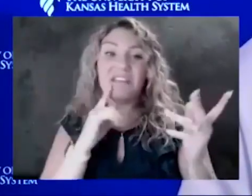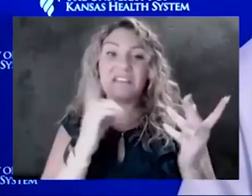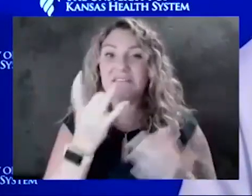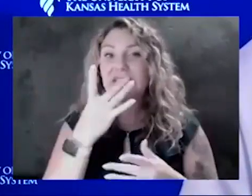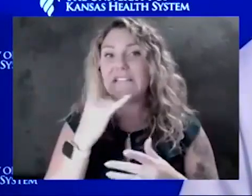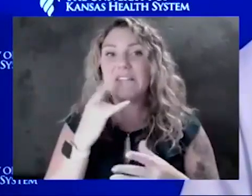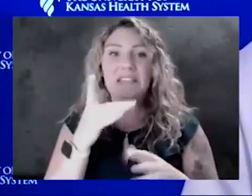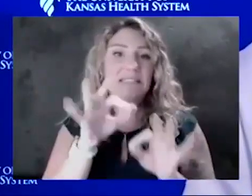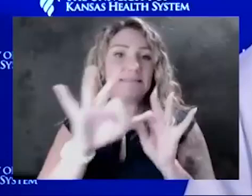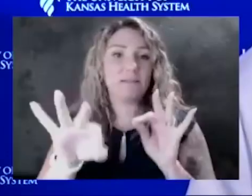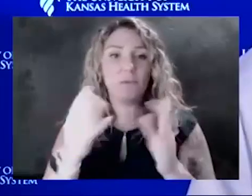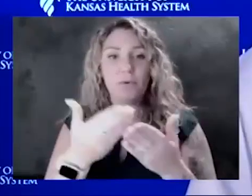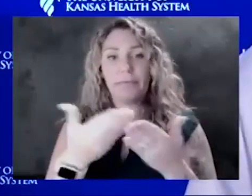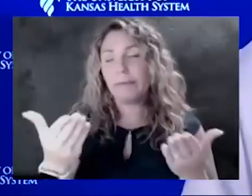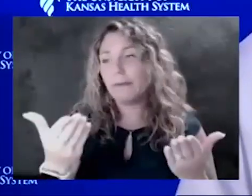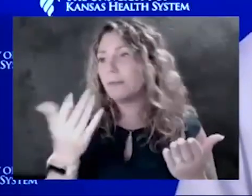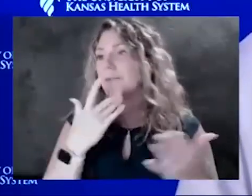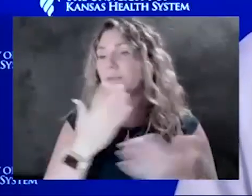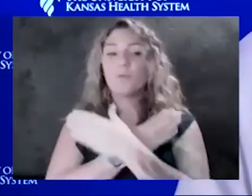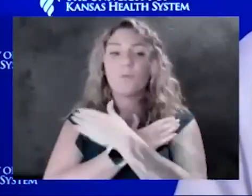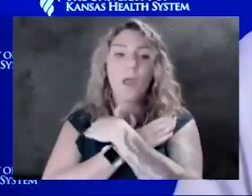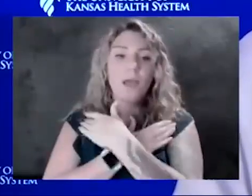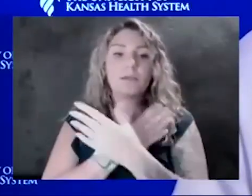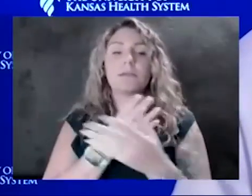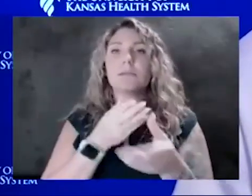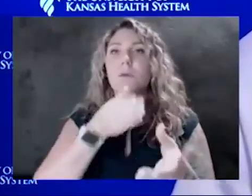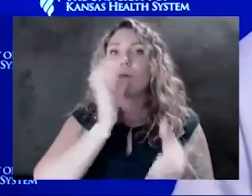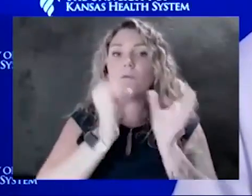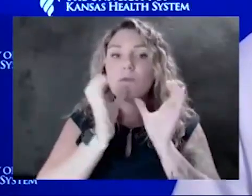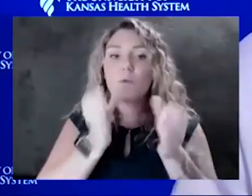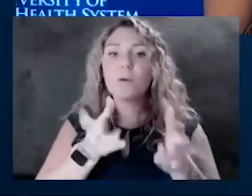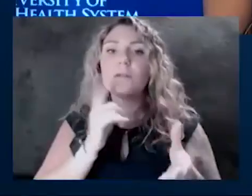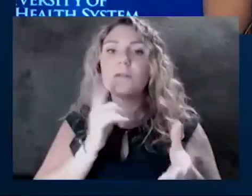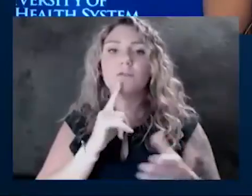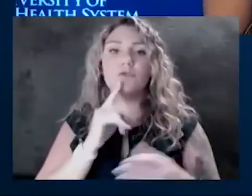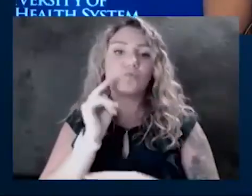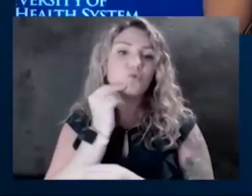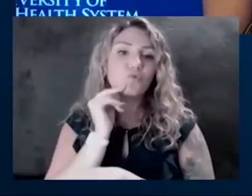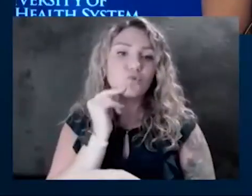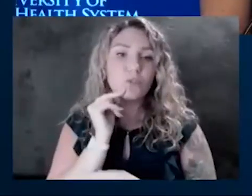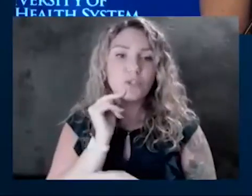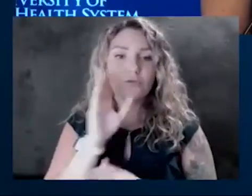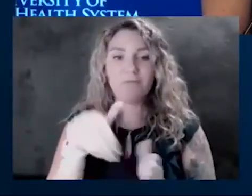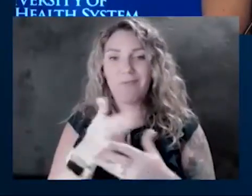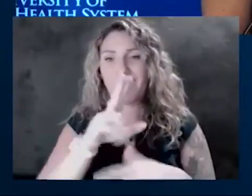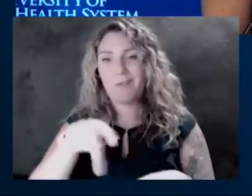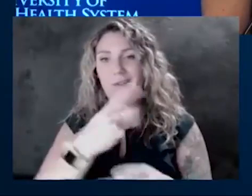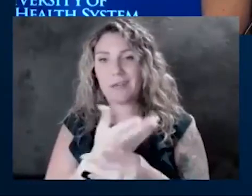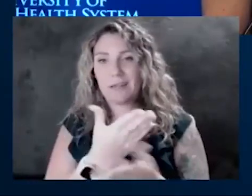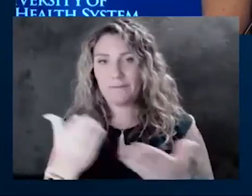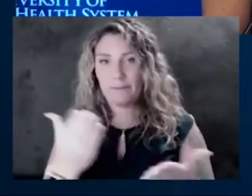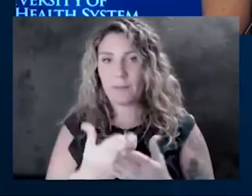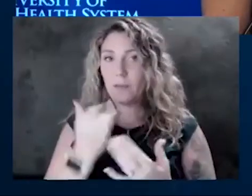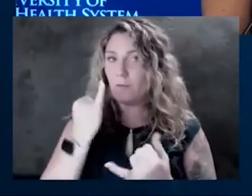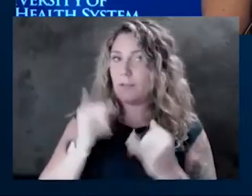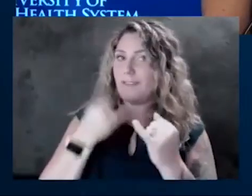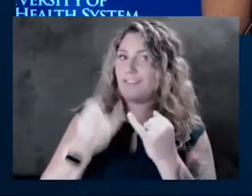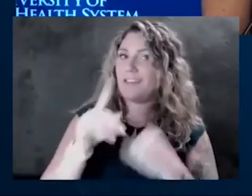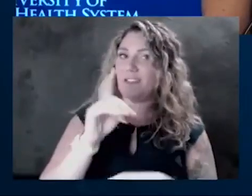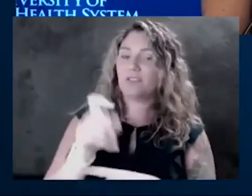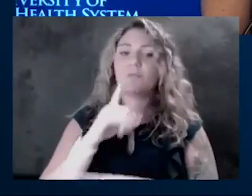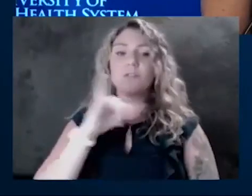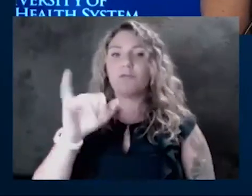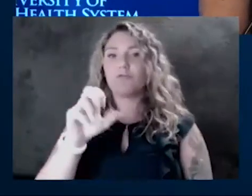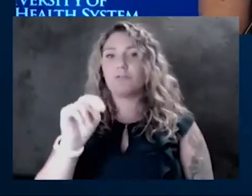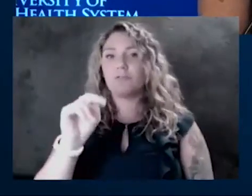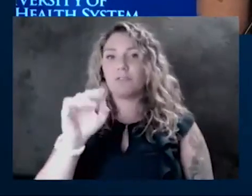rest, fluids, nutrition, doing those types of things. Okay. One last question. Jennifer says Dr. Hawkinson should write a book about